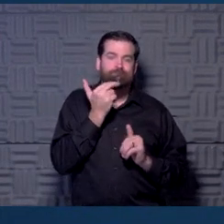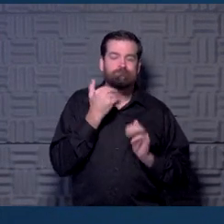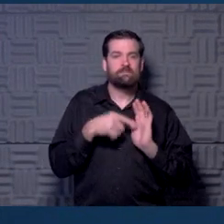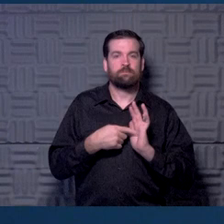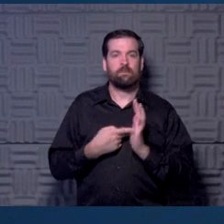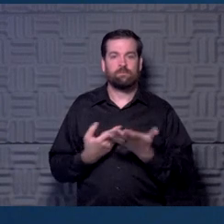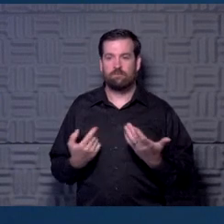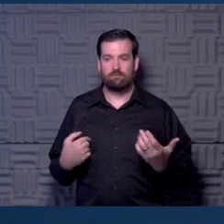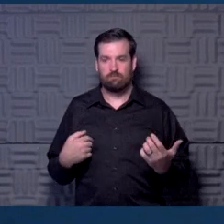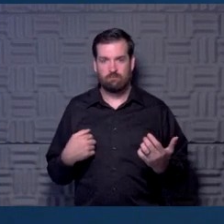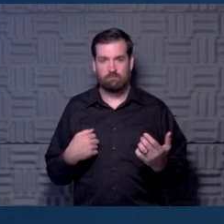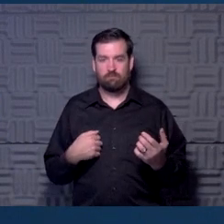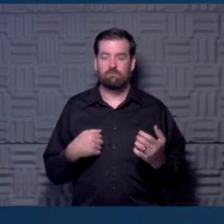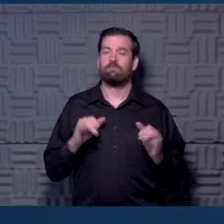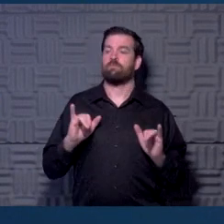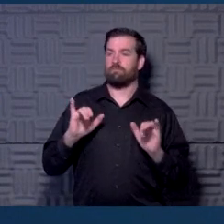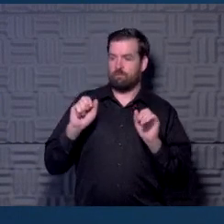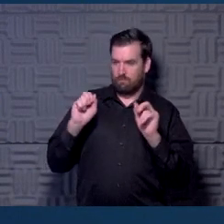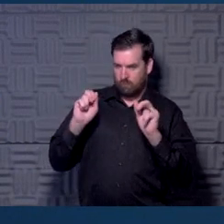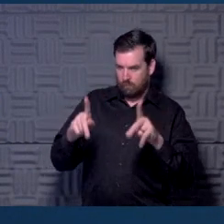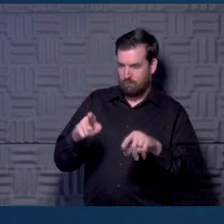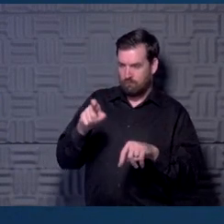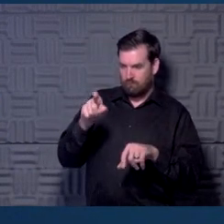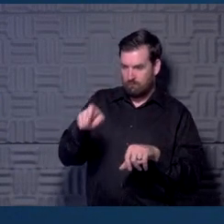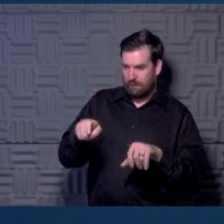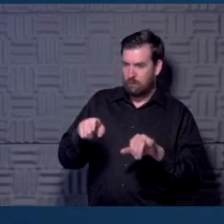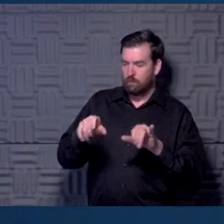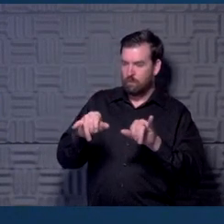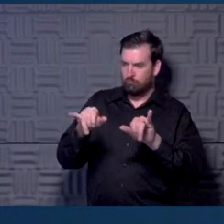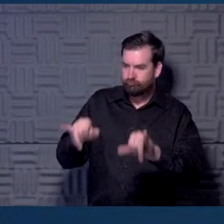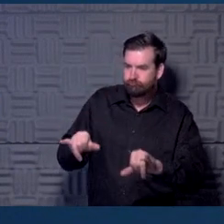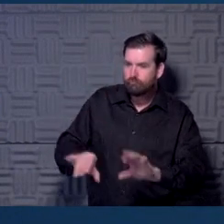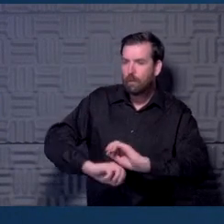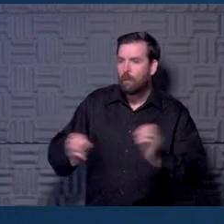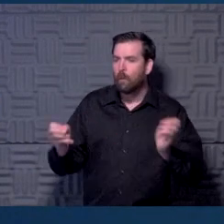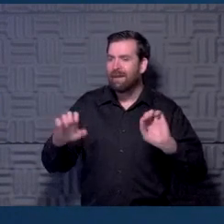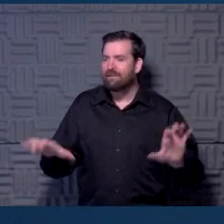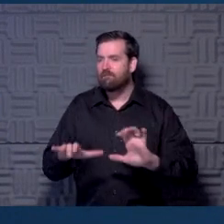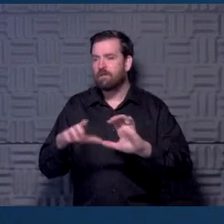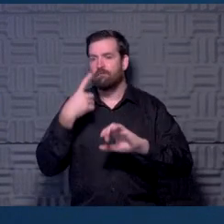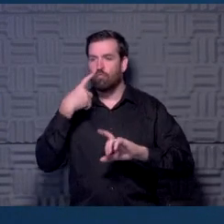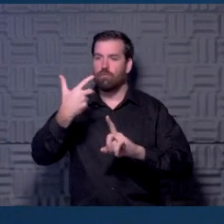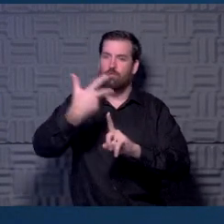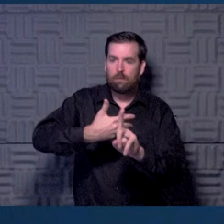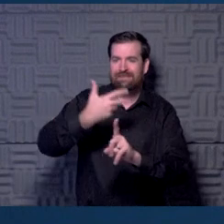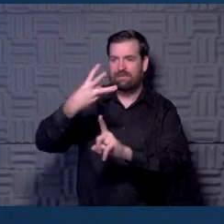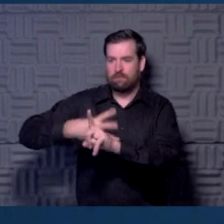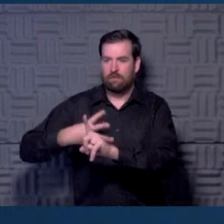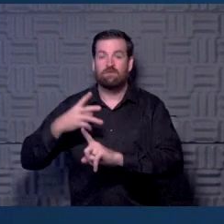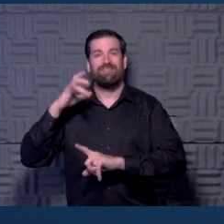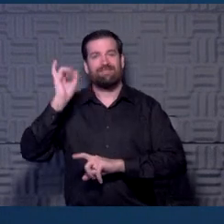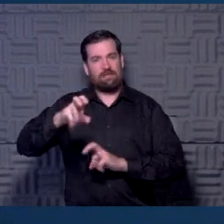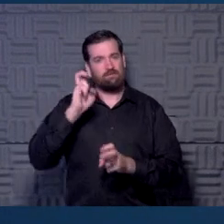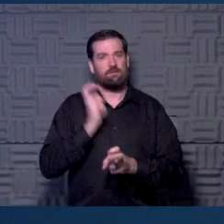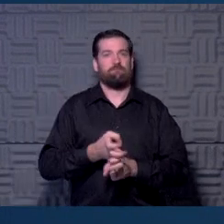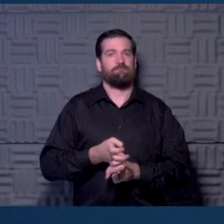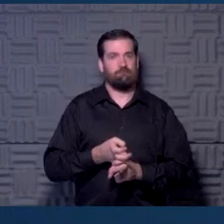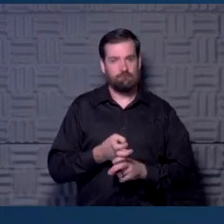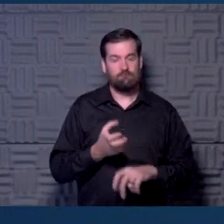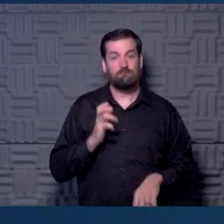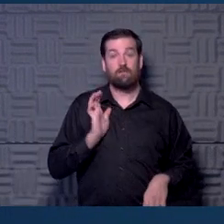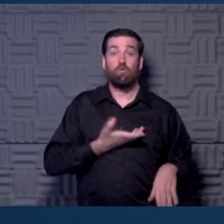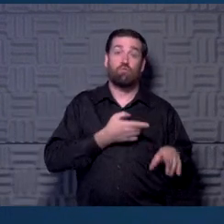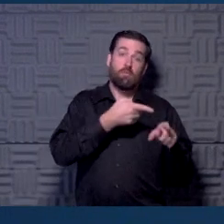don't have the ability to say, okay, you need to stay off your activities for three months or six months. And that's what's difficult for our